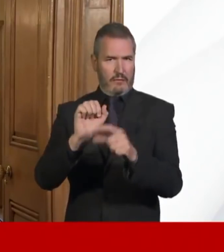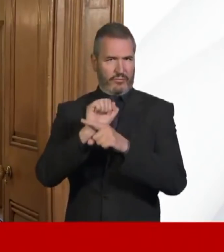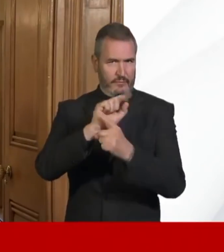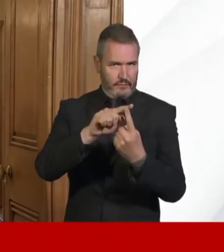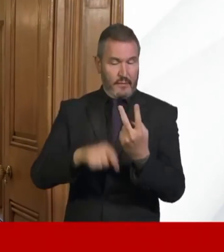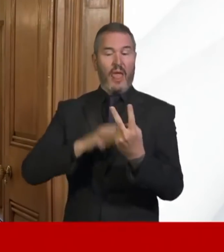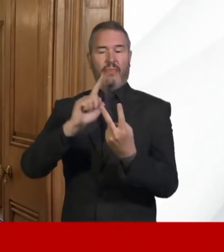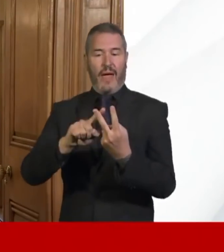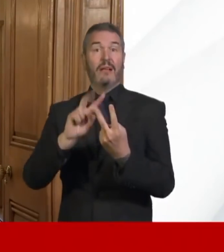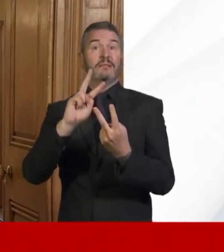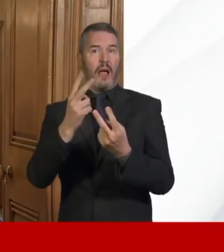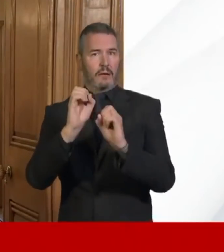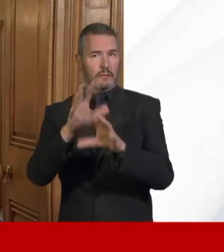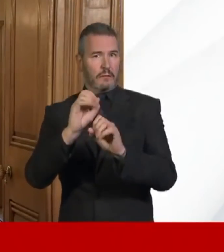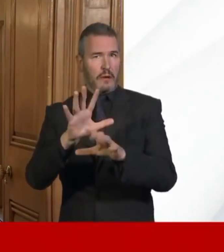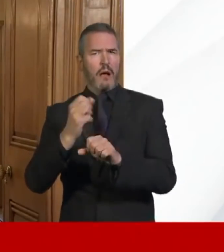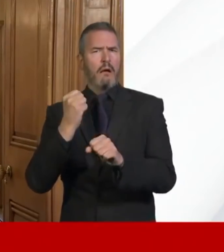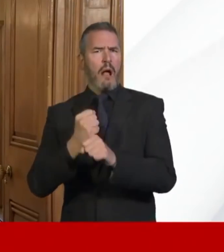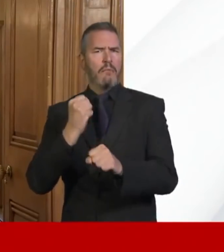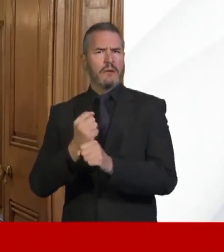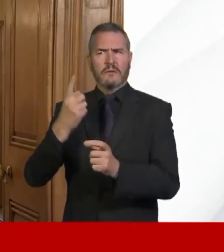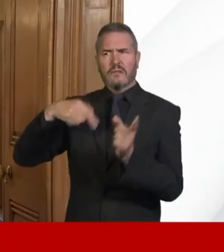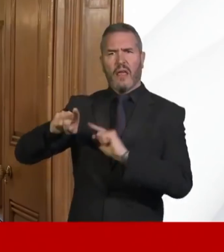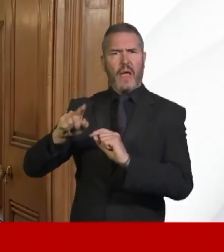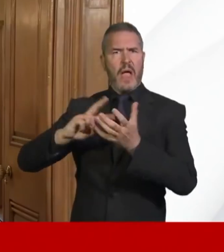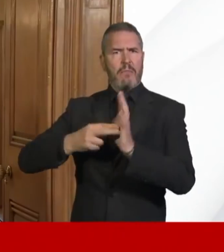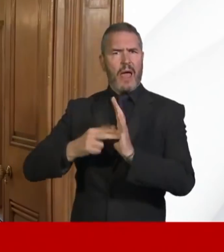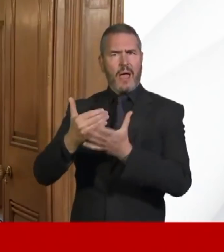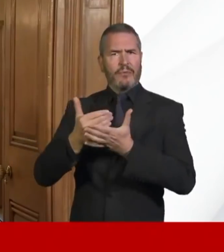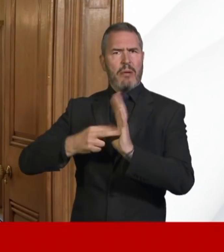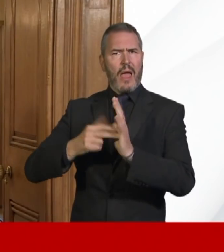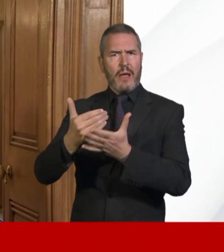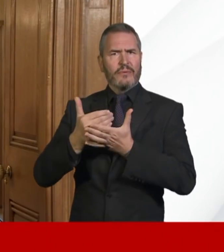doing to shield the most vulnerable people in society.